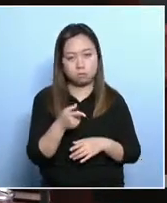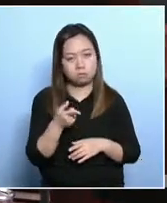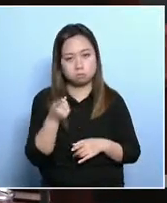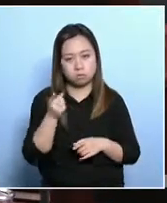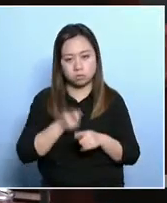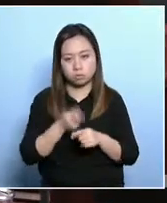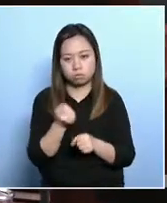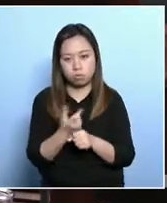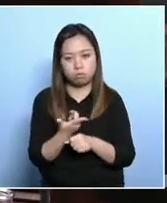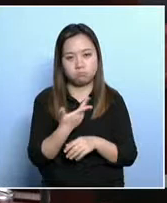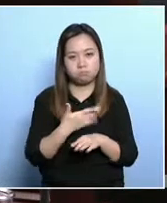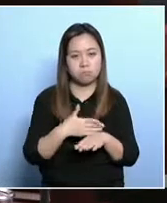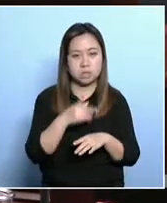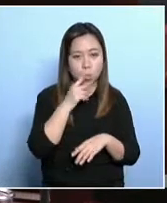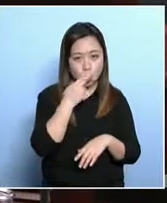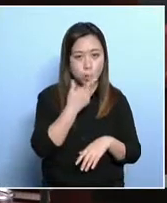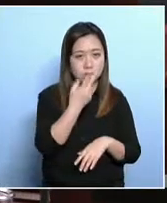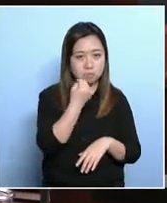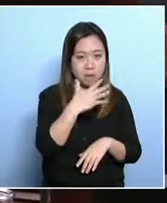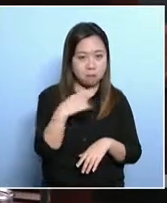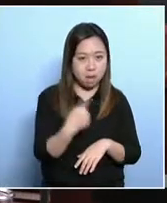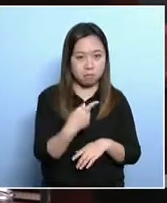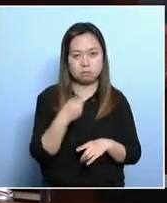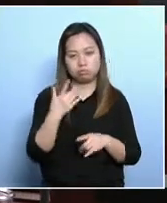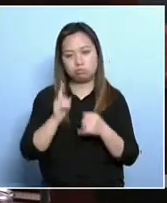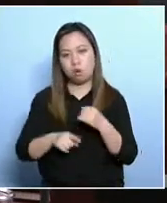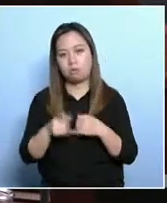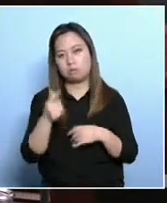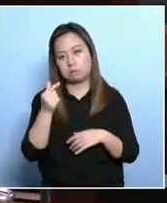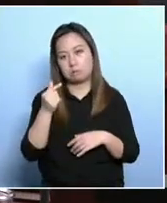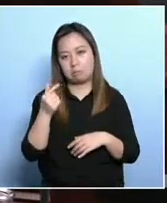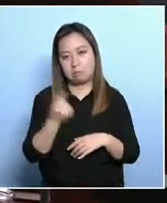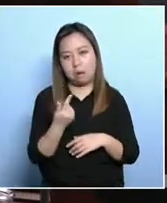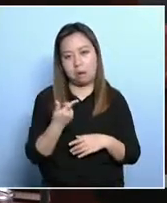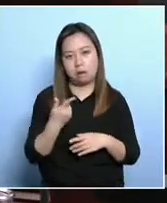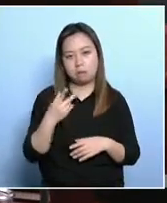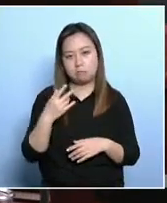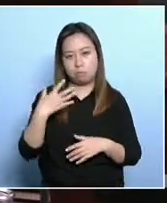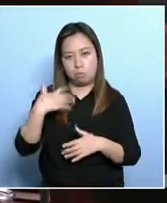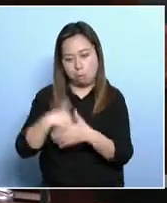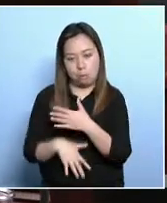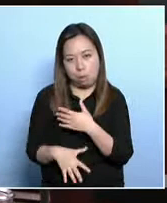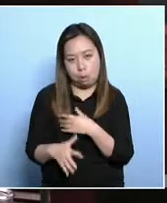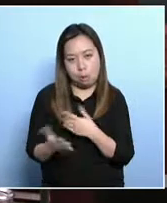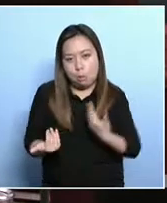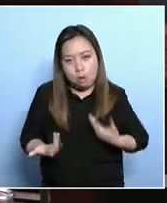has been less effective than expected. Now,